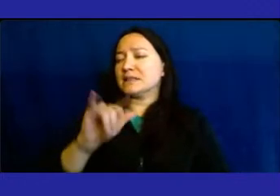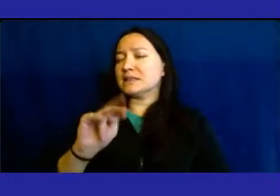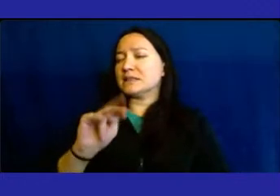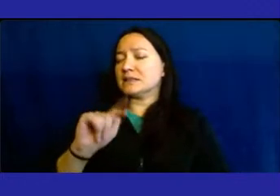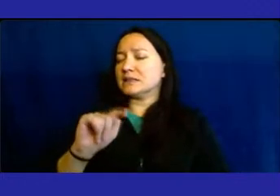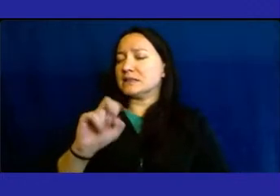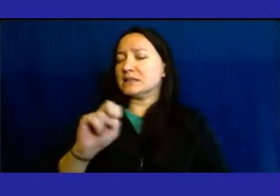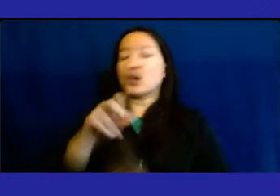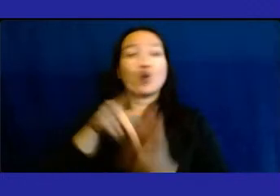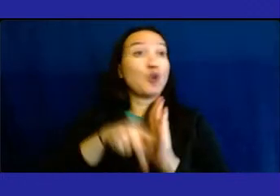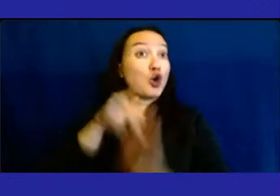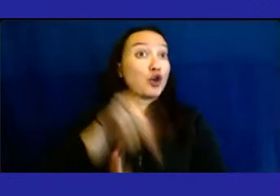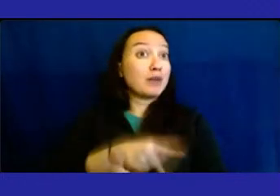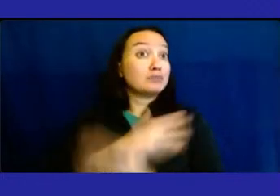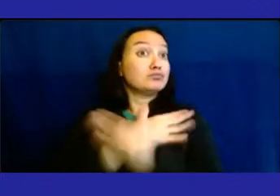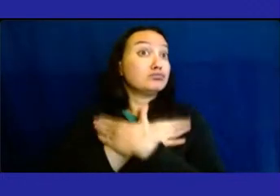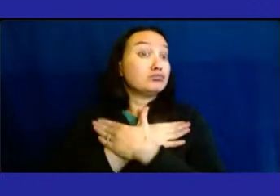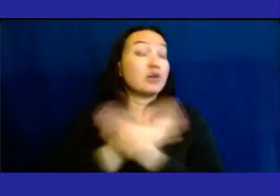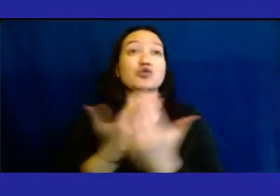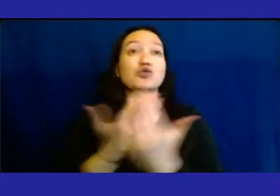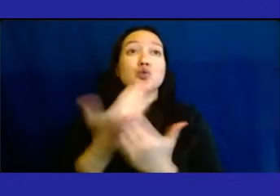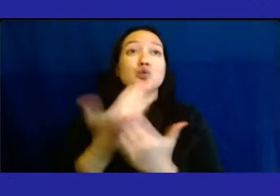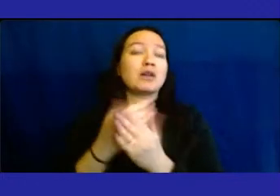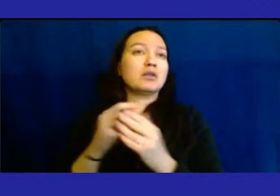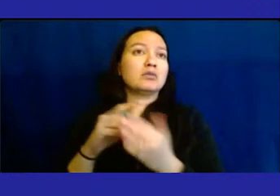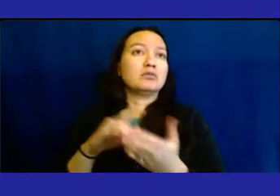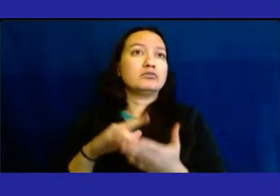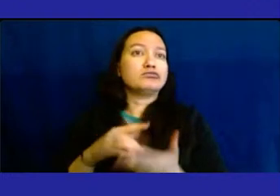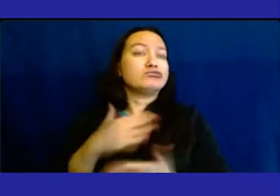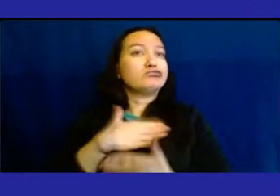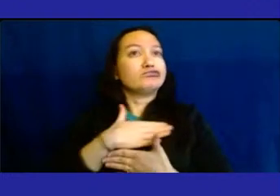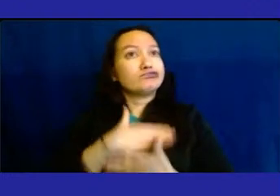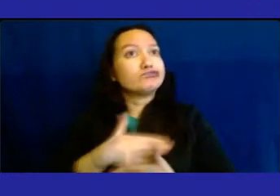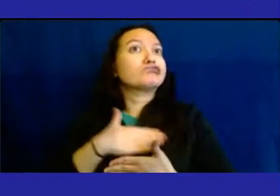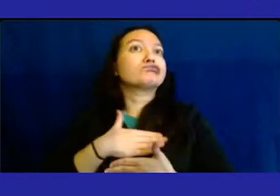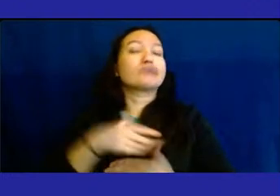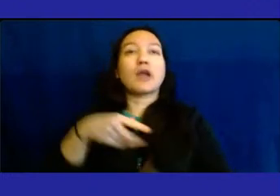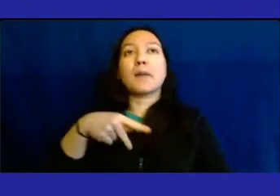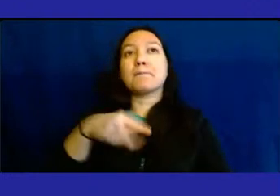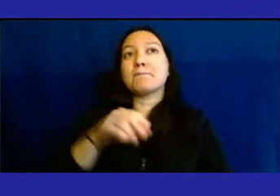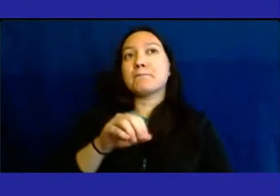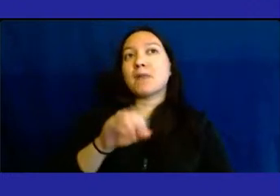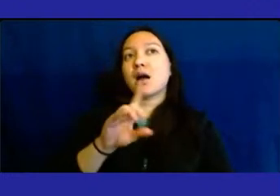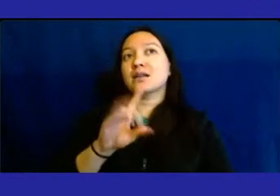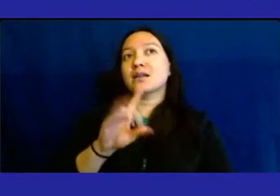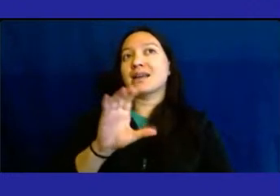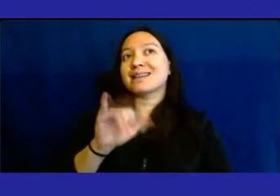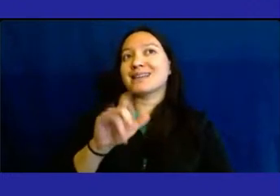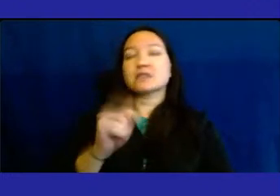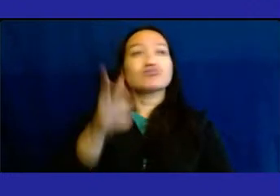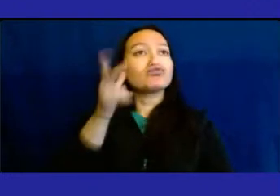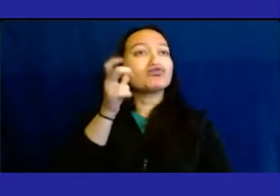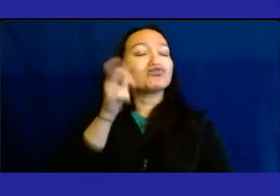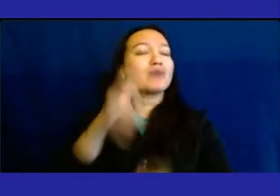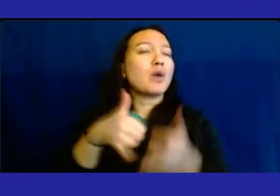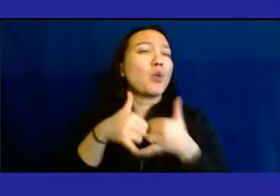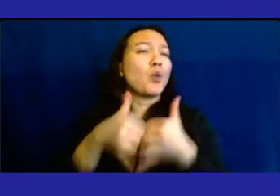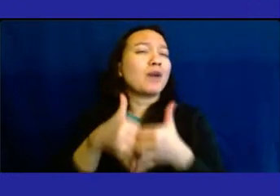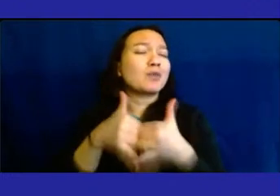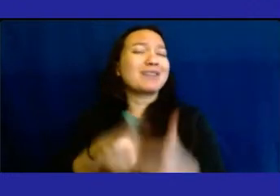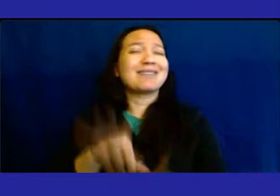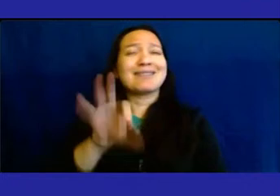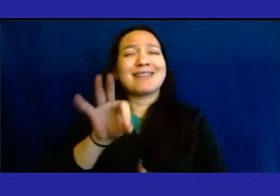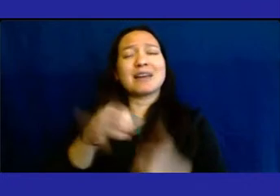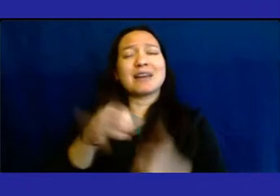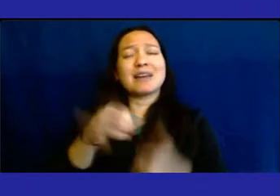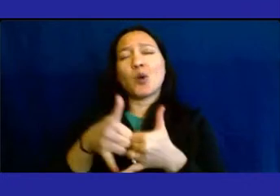episode of the Remedy for those of you who enjoy podcasts. We won nine awards for our palliative